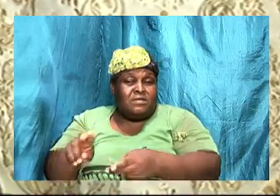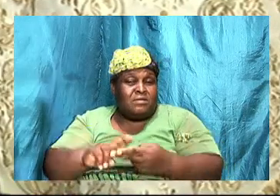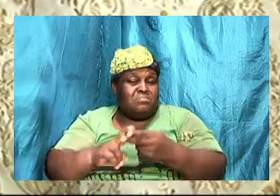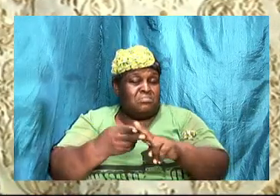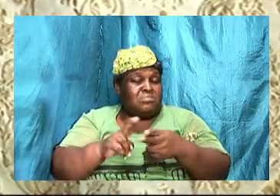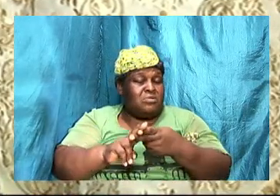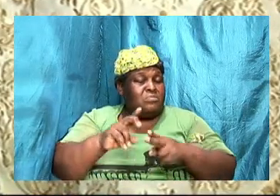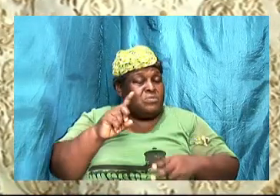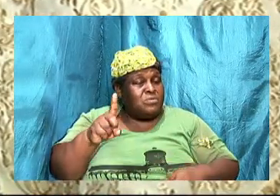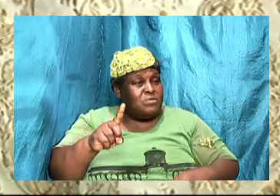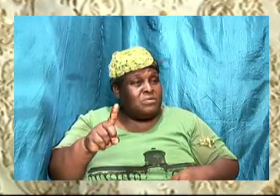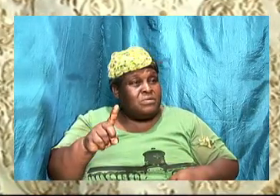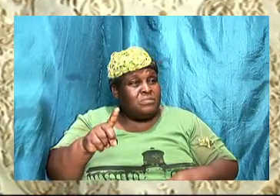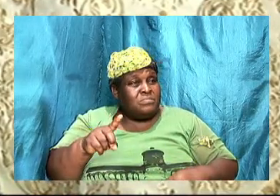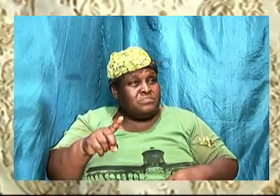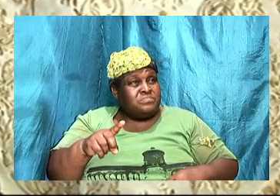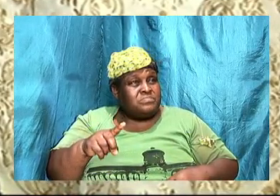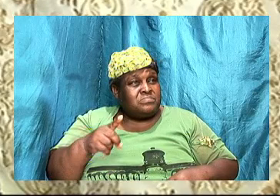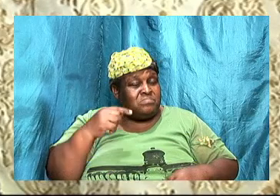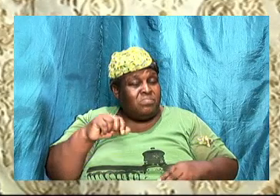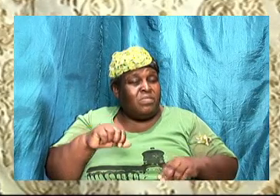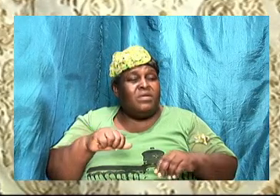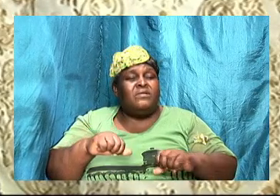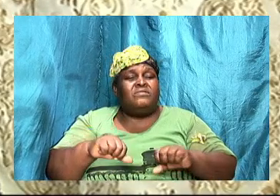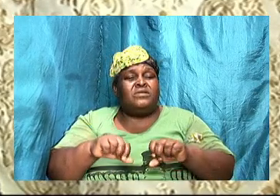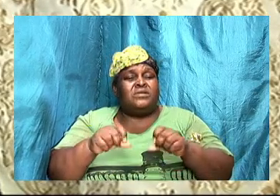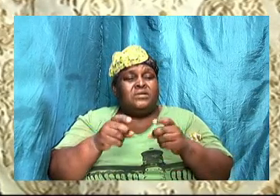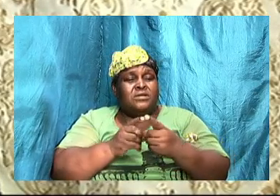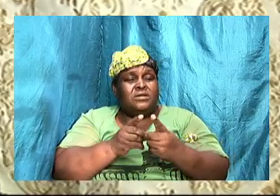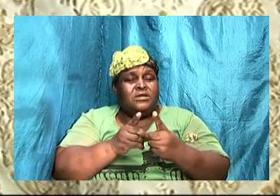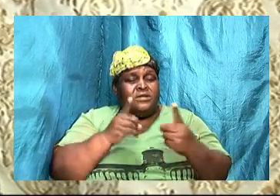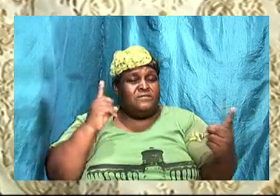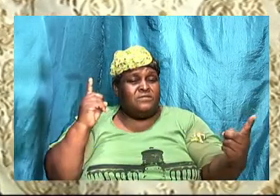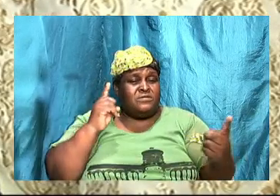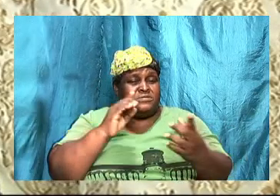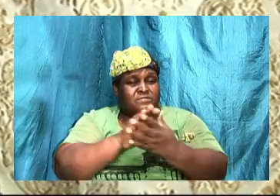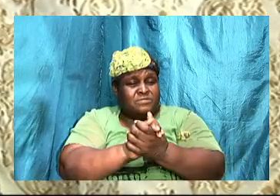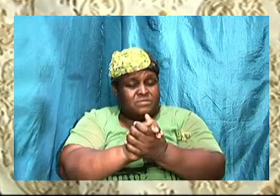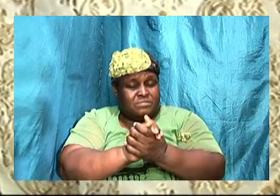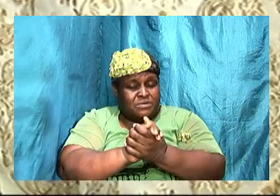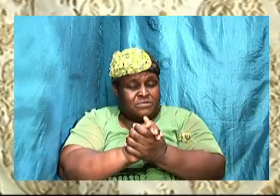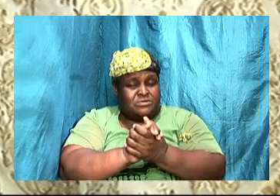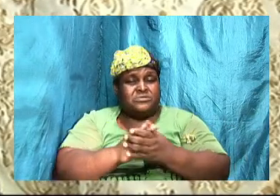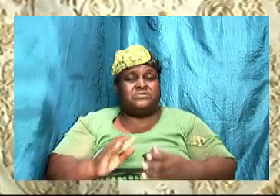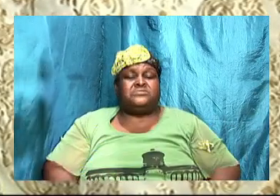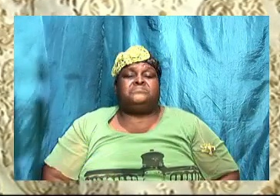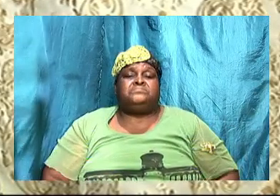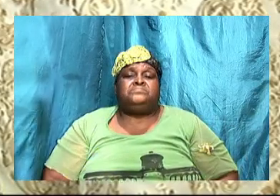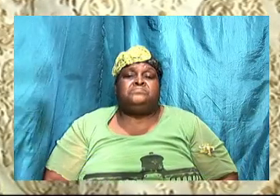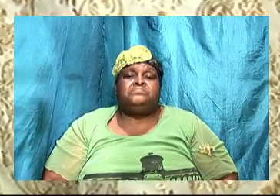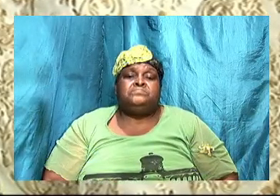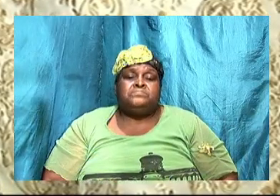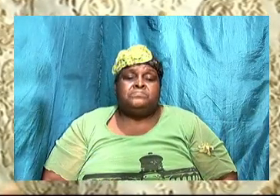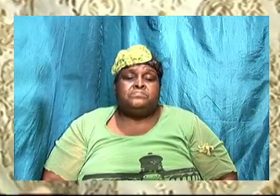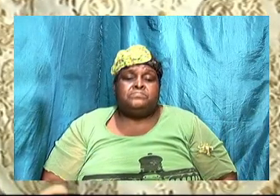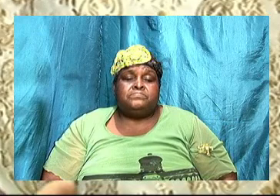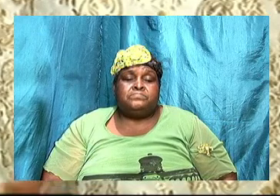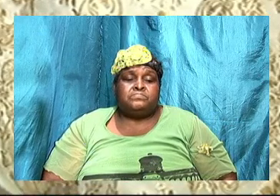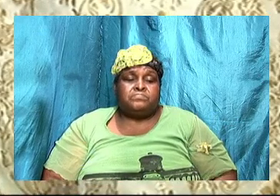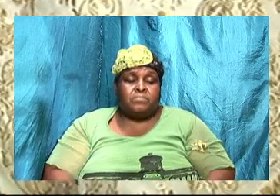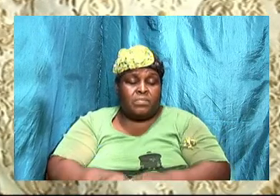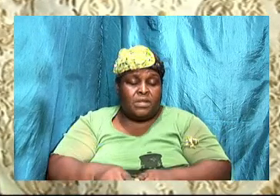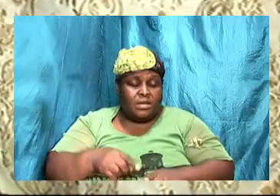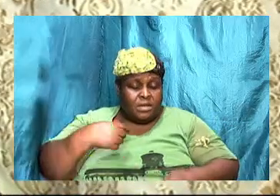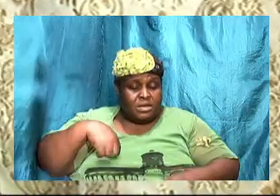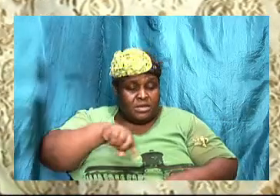leading cause for the breaking up of marriages or for divorce. But as we